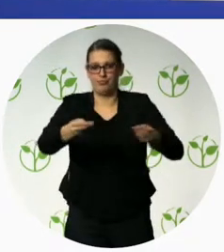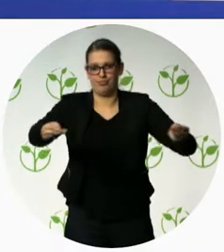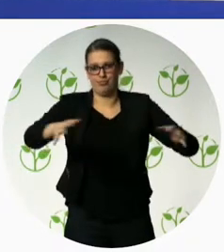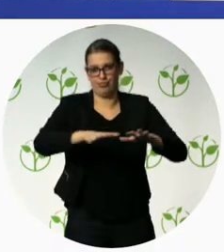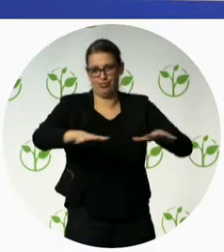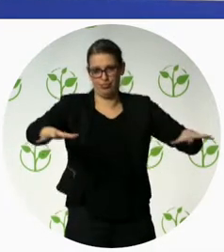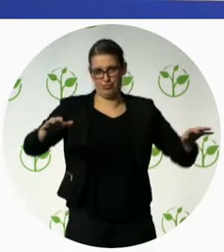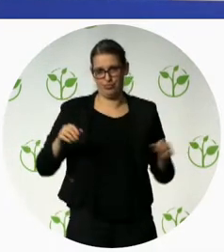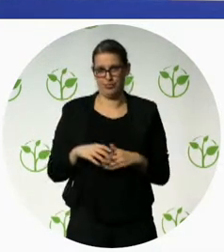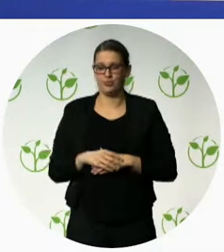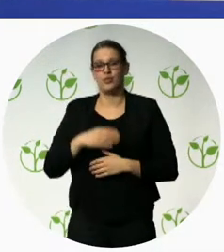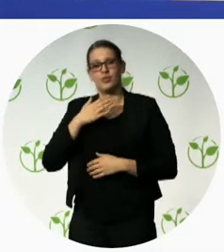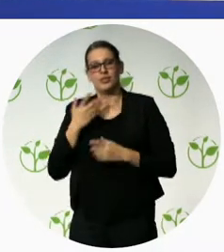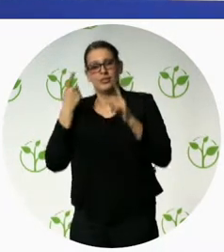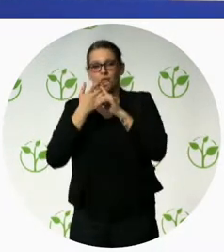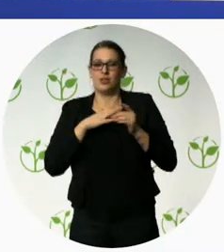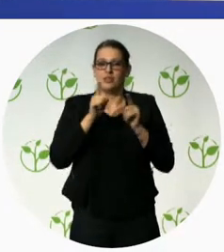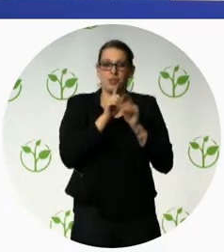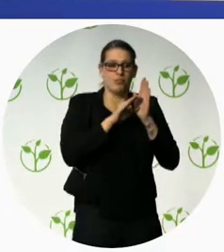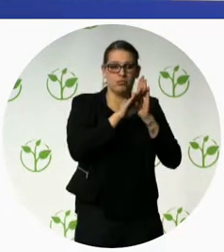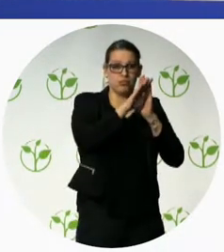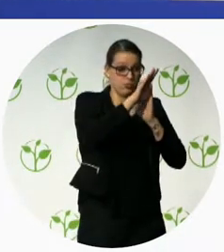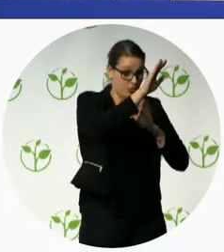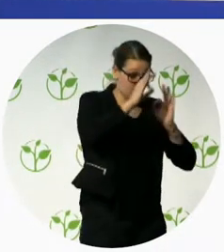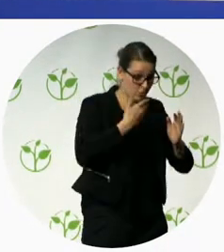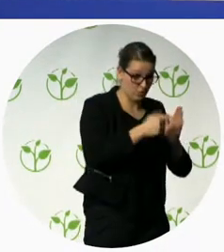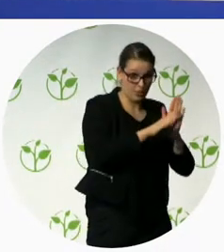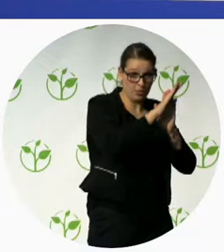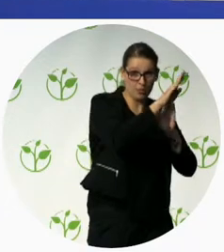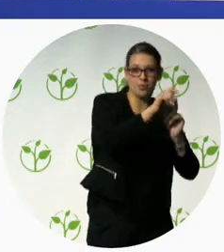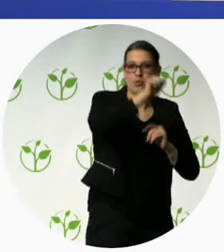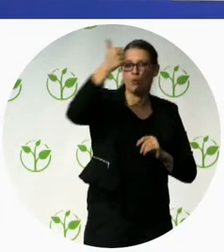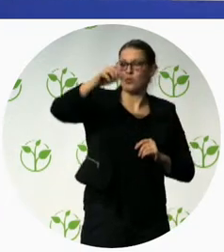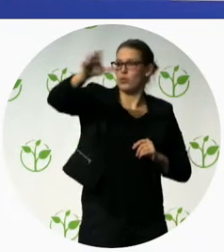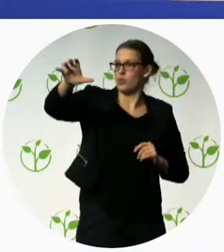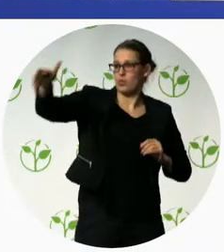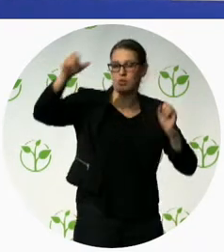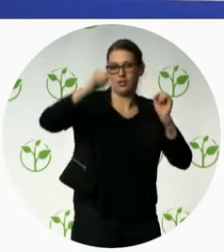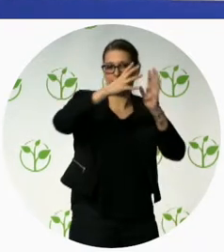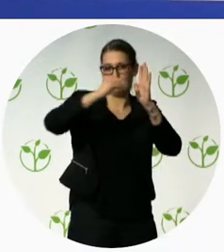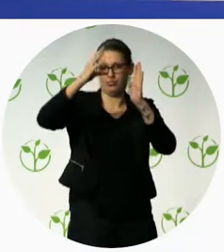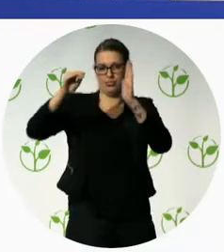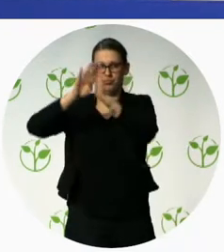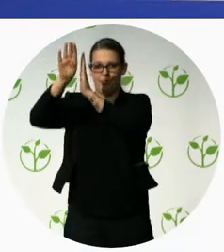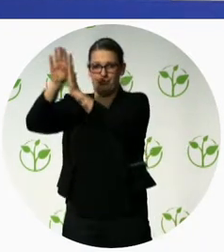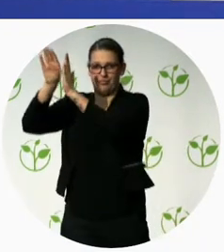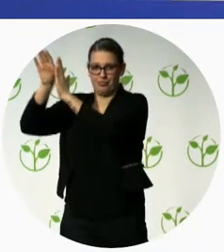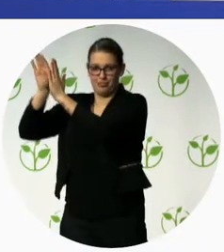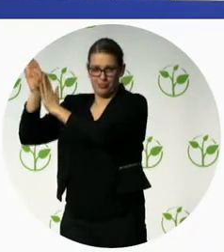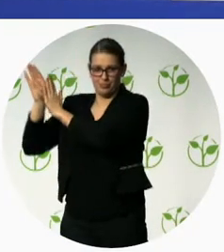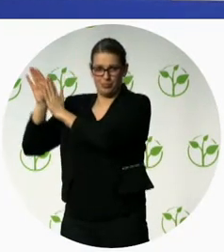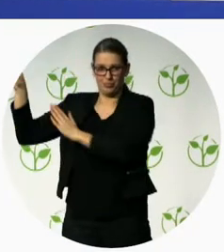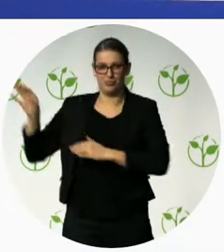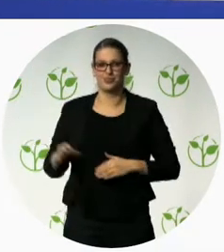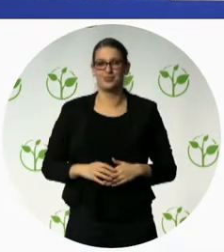in other countries in a nutshell the main impact of a national platform is to have a national